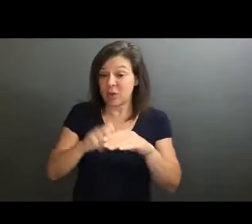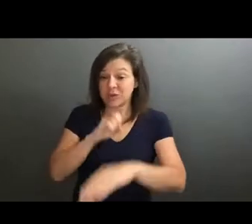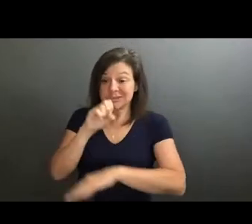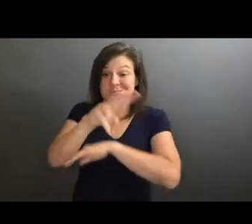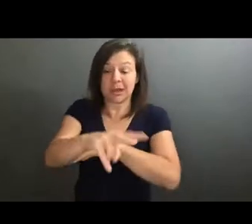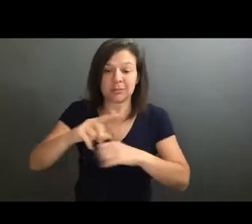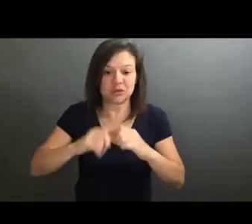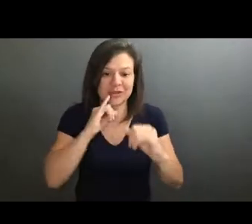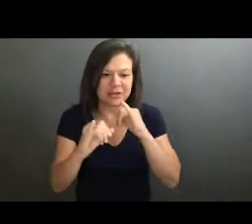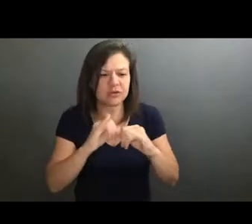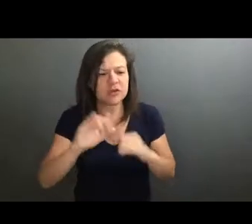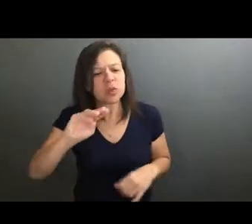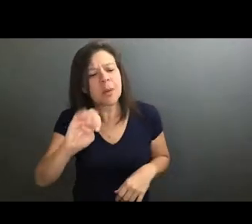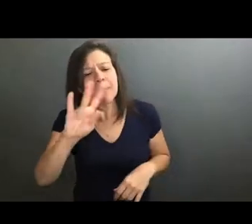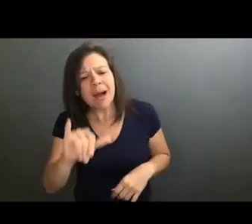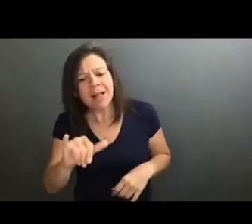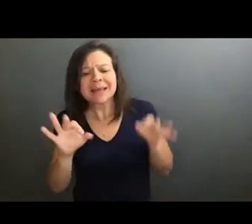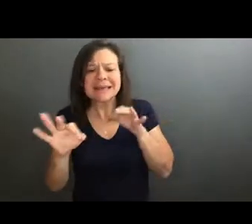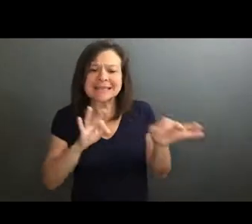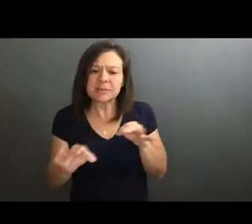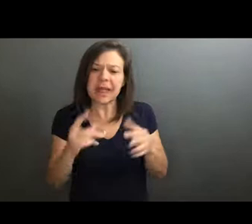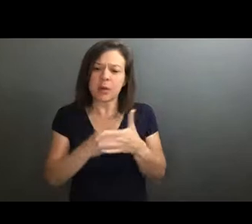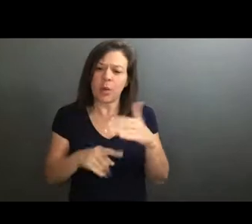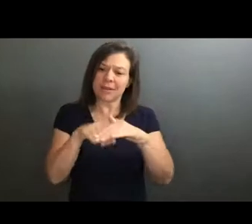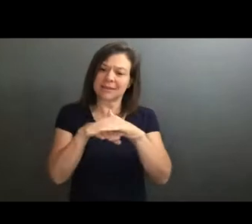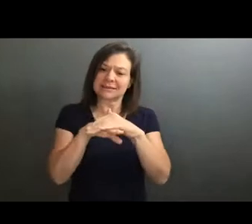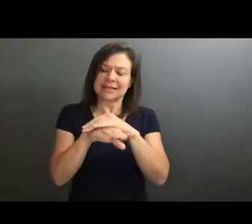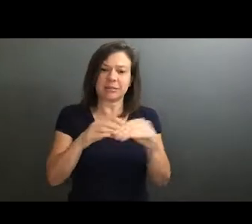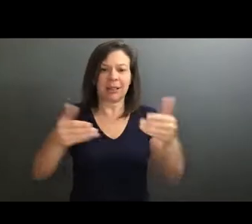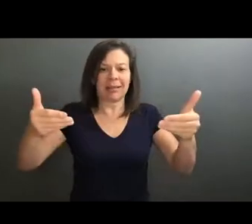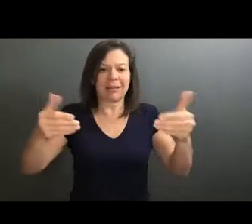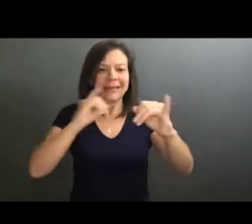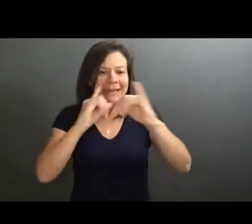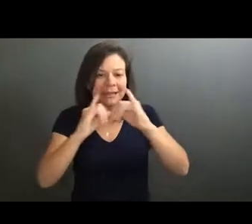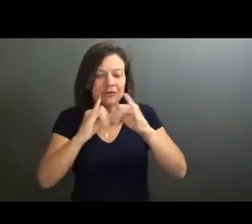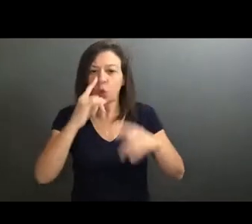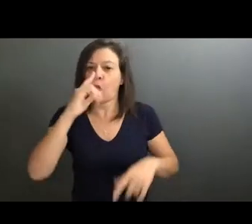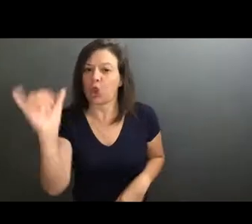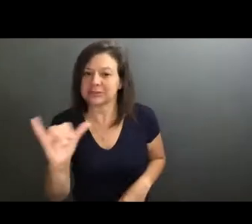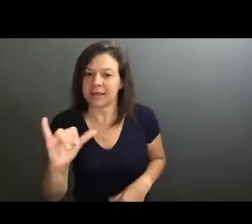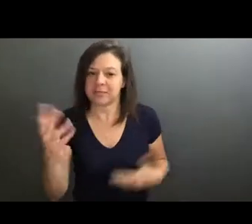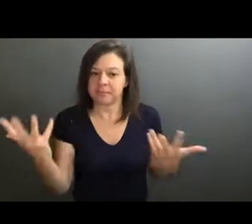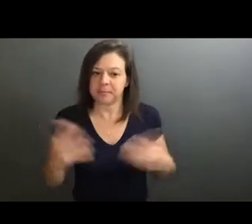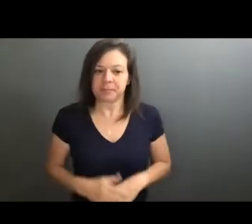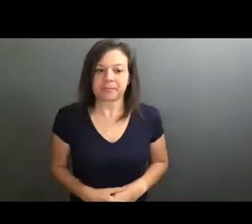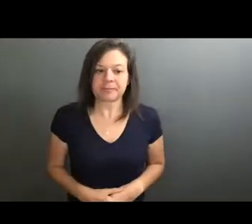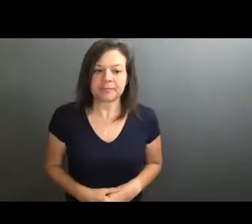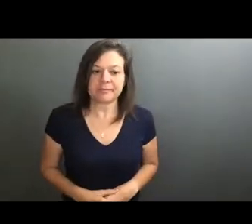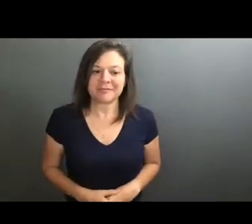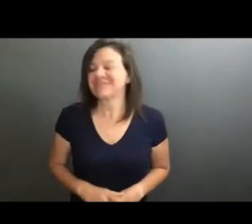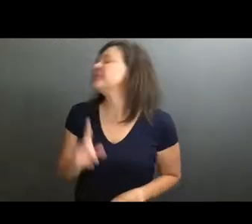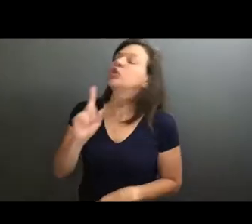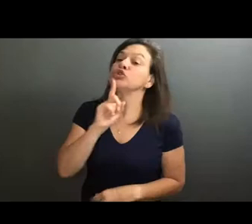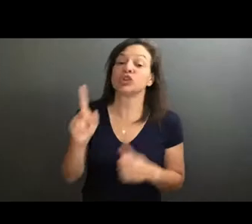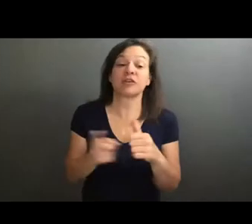the interview, Molly, could you talk about what an accessible interview looks like, some of the aspects of it? Sure. So I think our